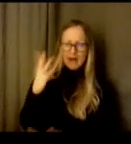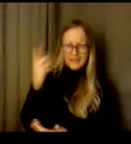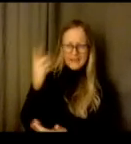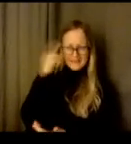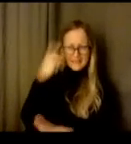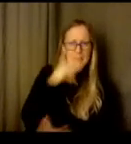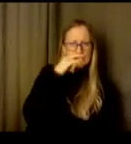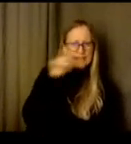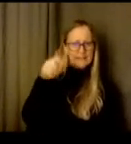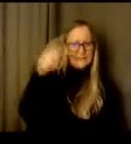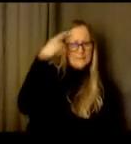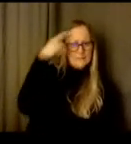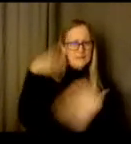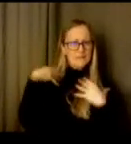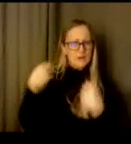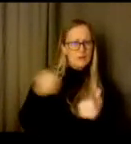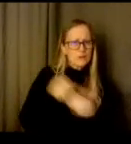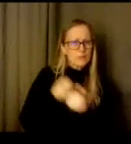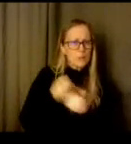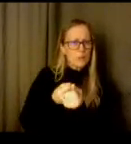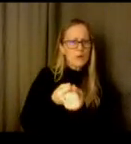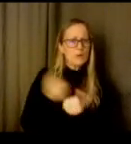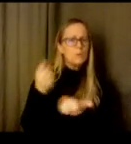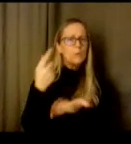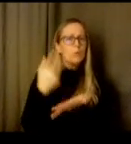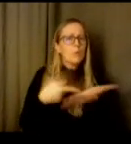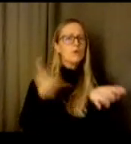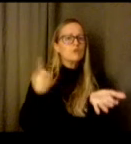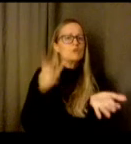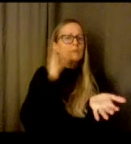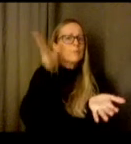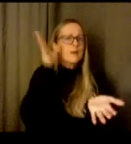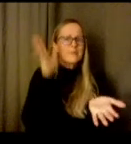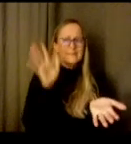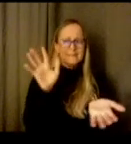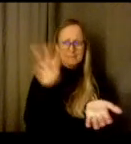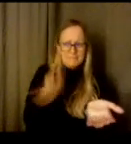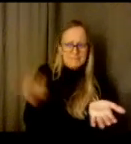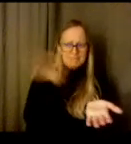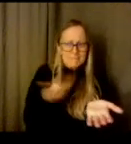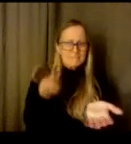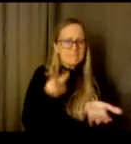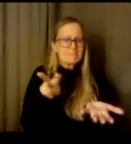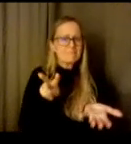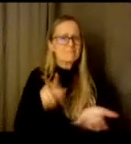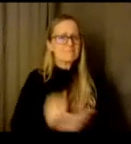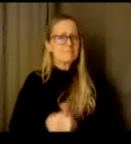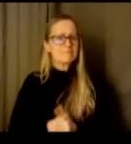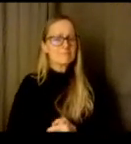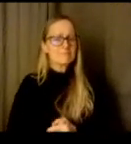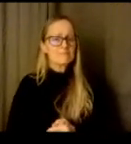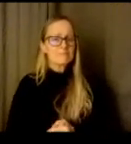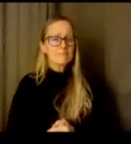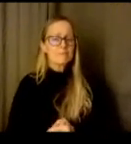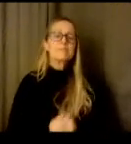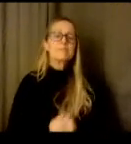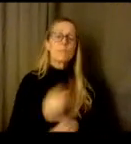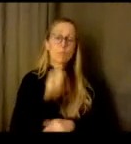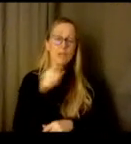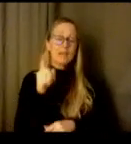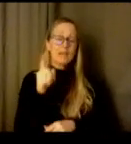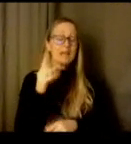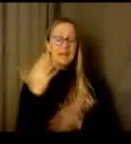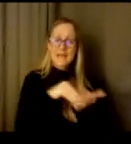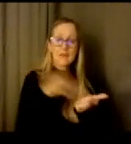i can take that again um yeah i mean i would say really truly parents you are the expert